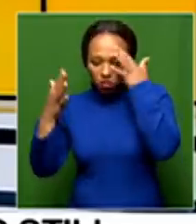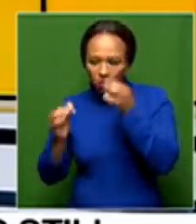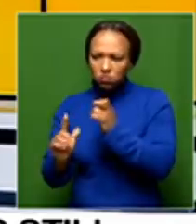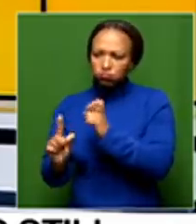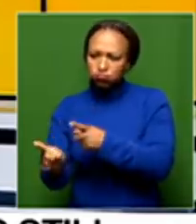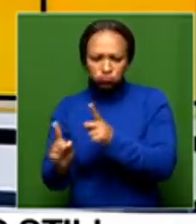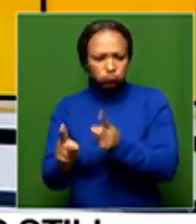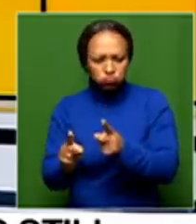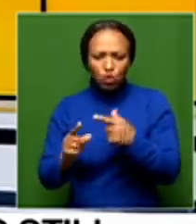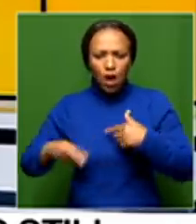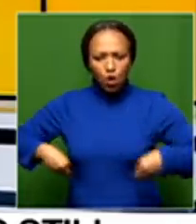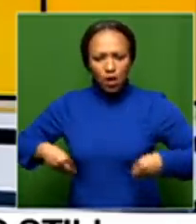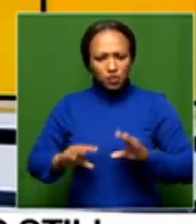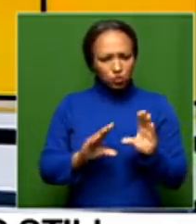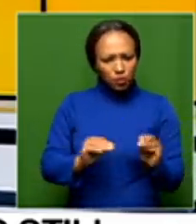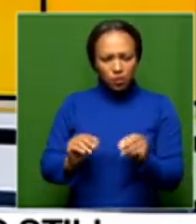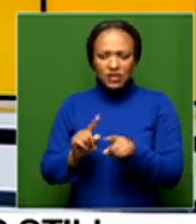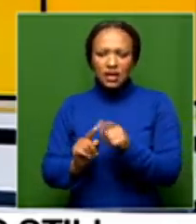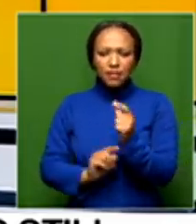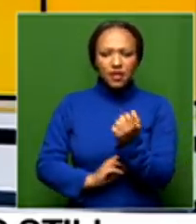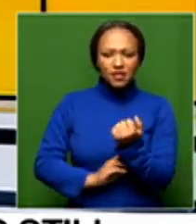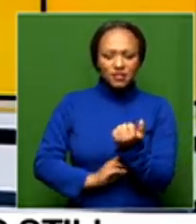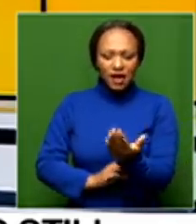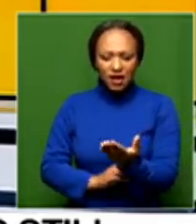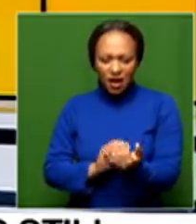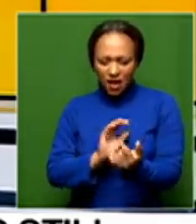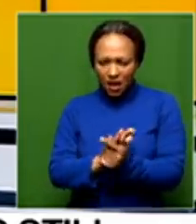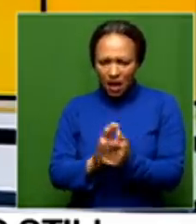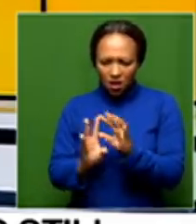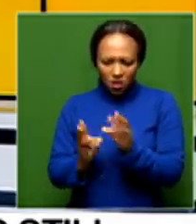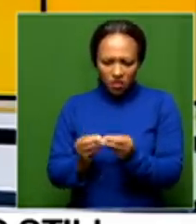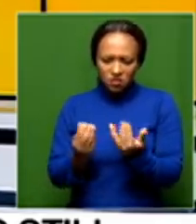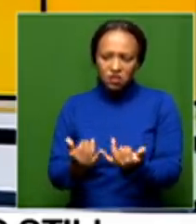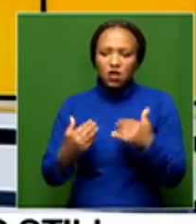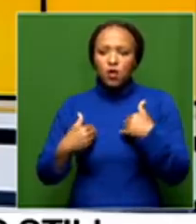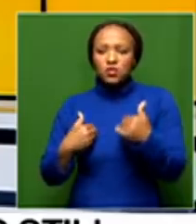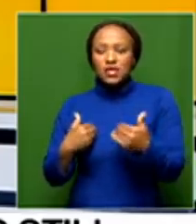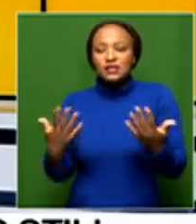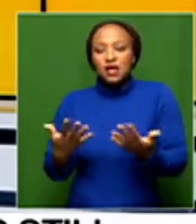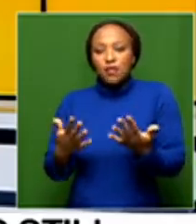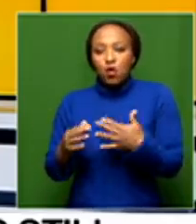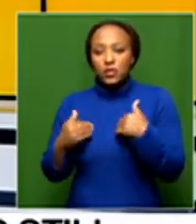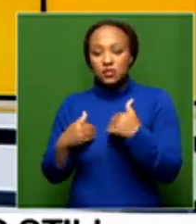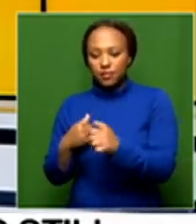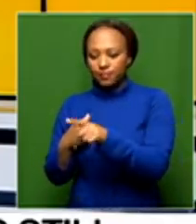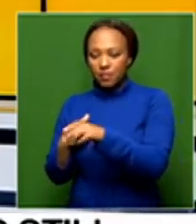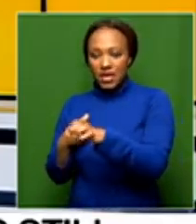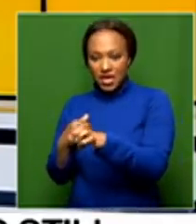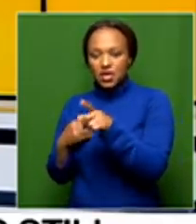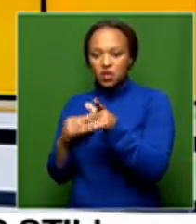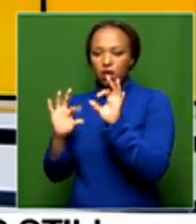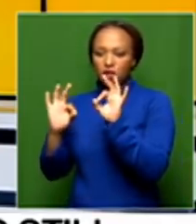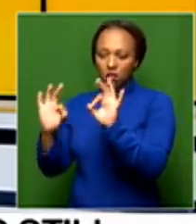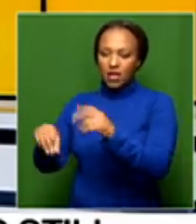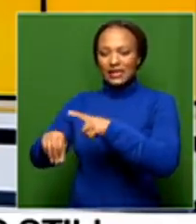corruption, illegal tenders, all of these kind of things? I mean, we have to start somewhere. So starting with PPE would be the most